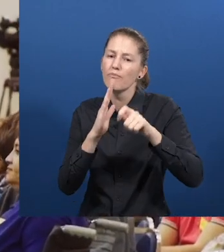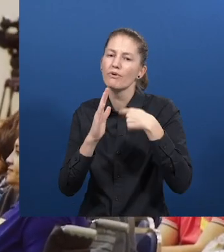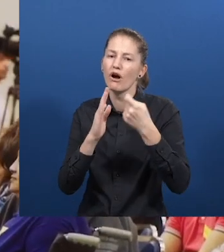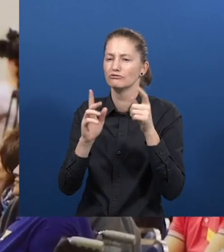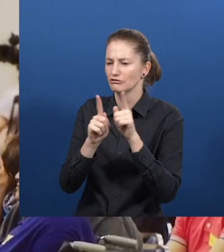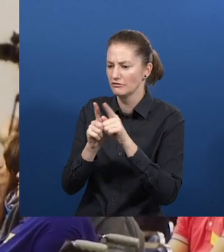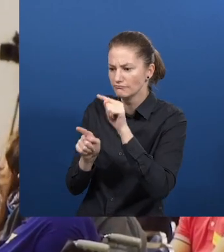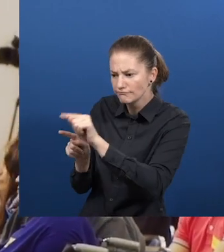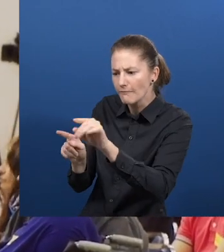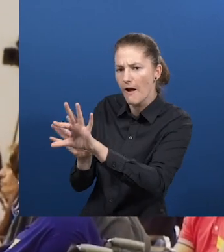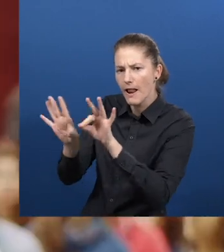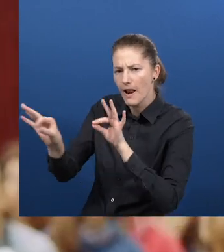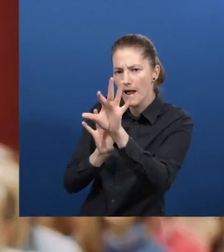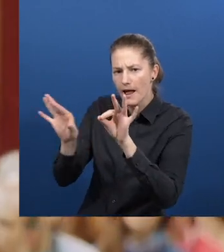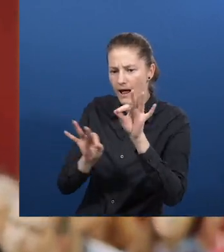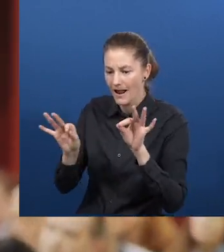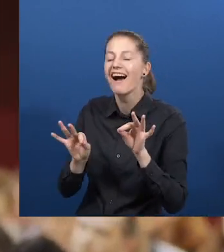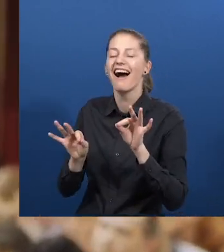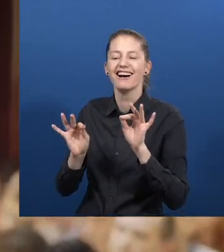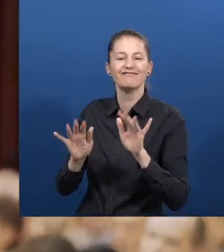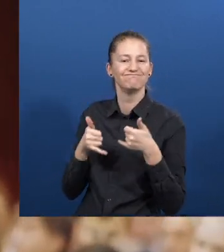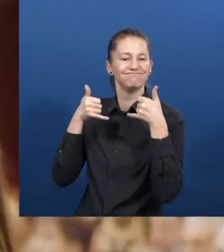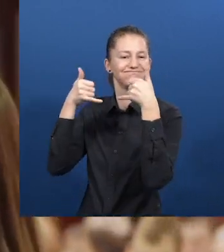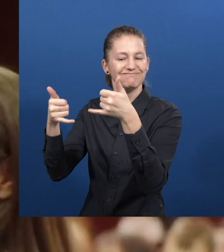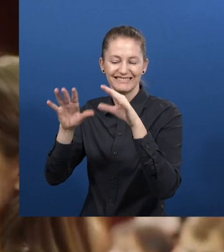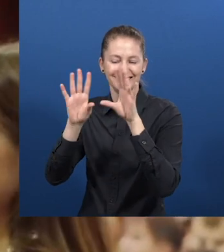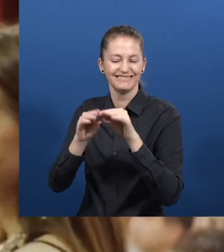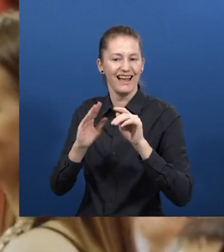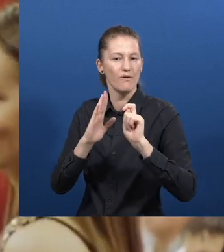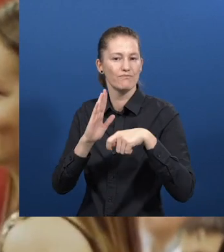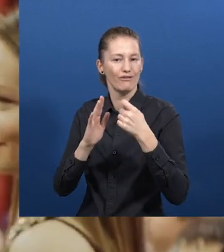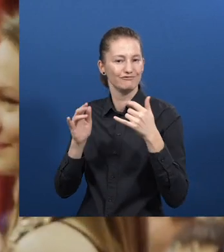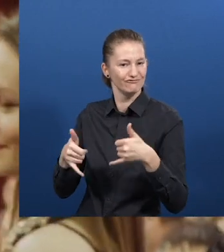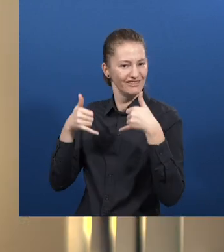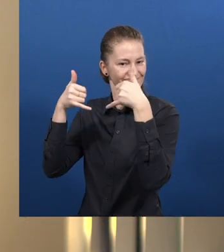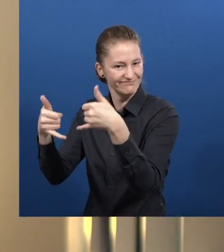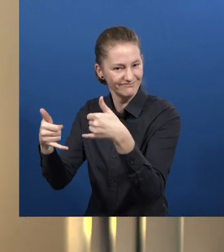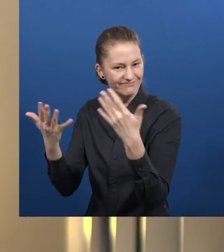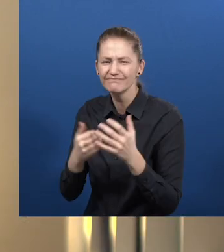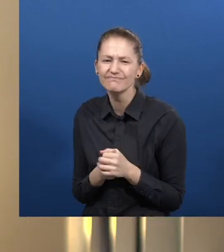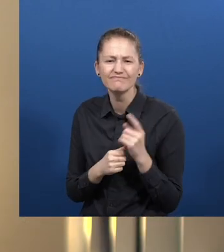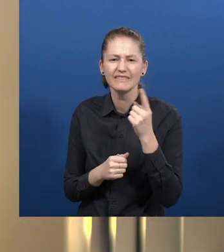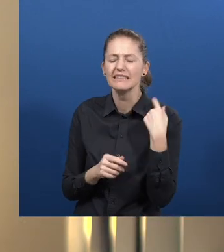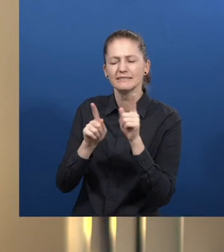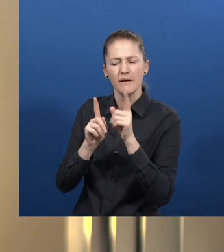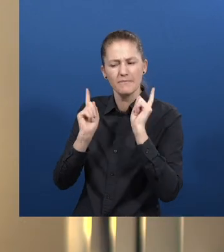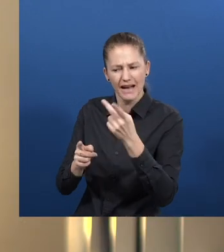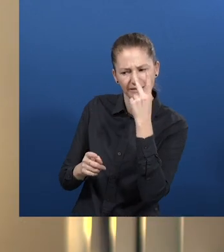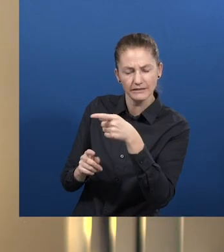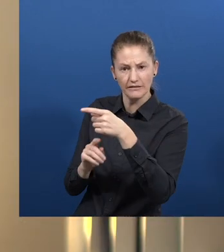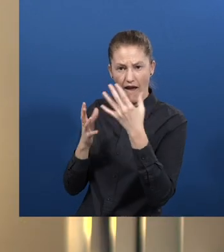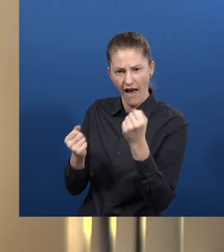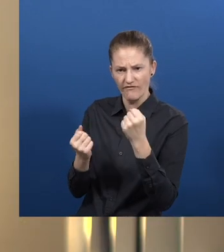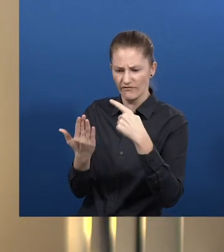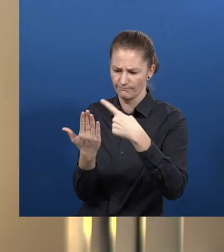Project Awards. Loic van Kurzem We apply additional criteria to select the projects. Criteria are